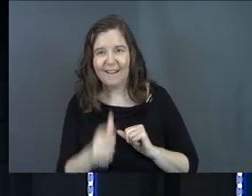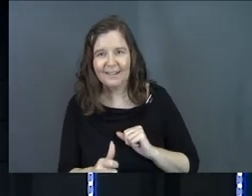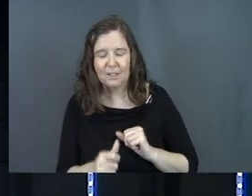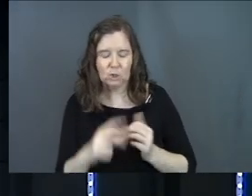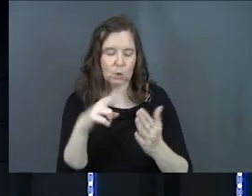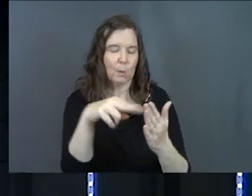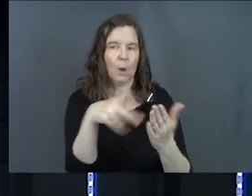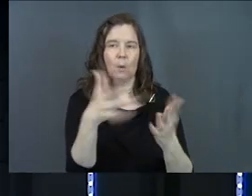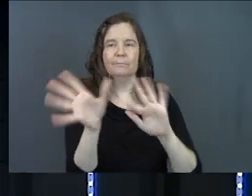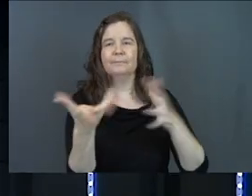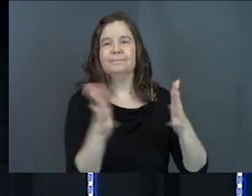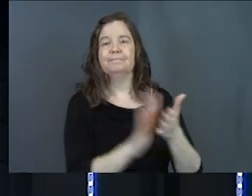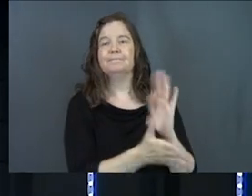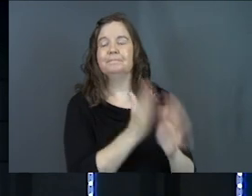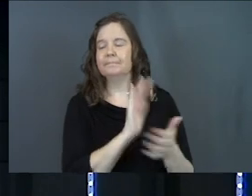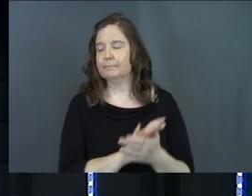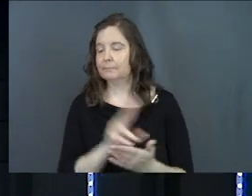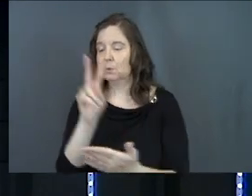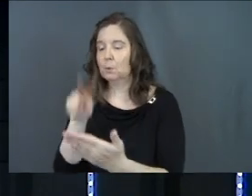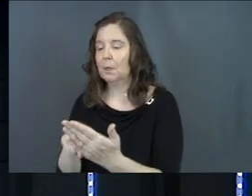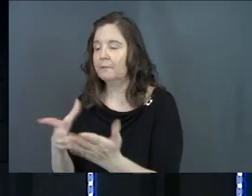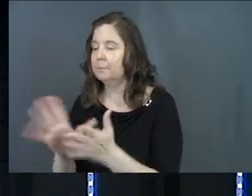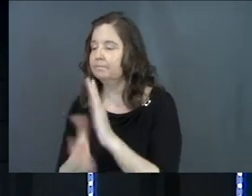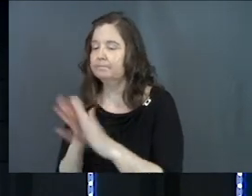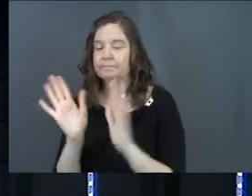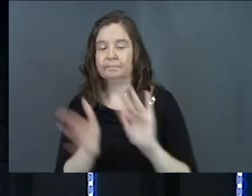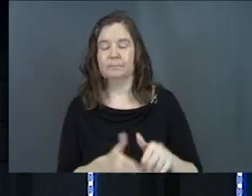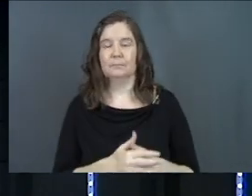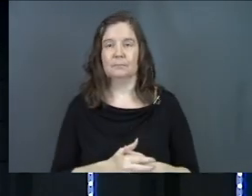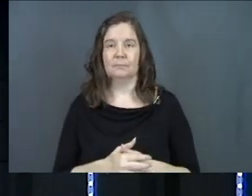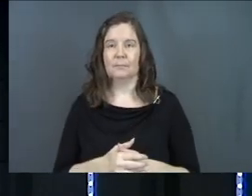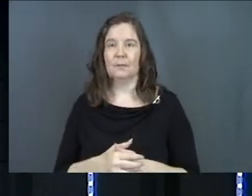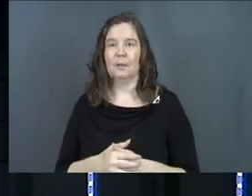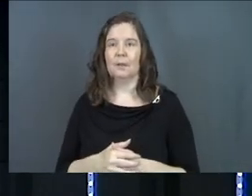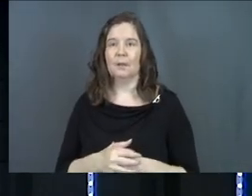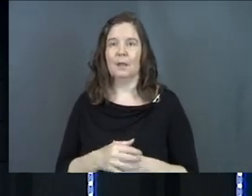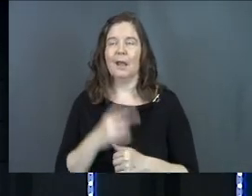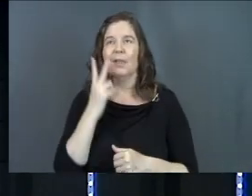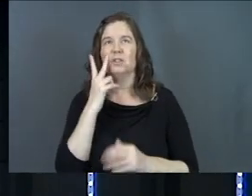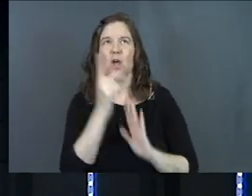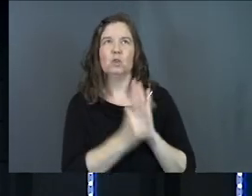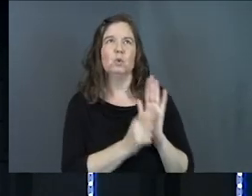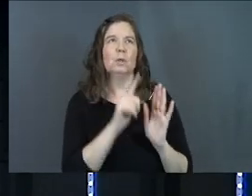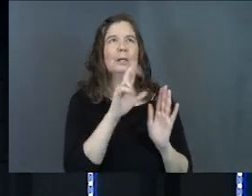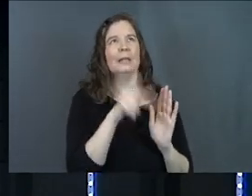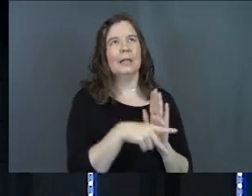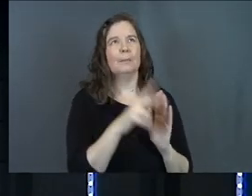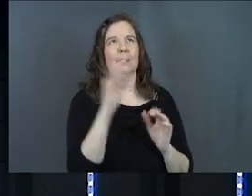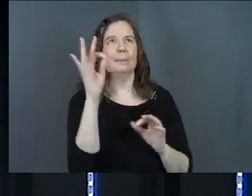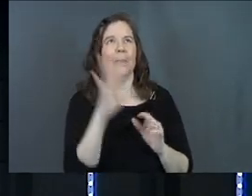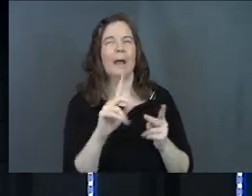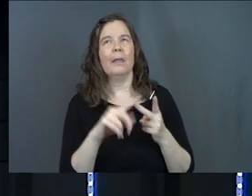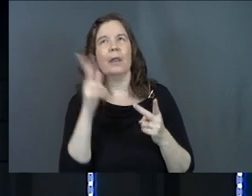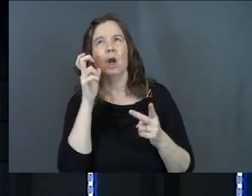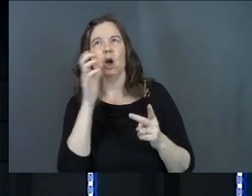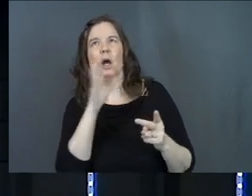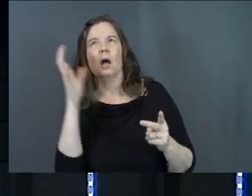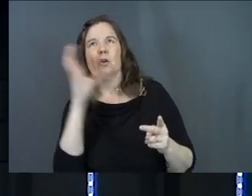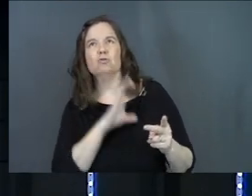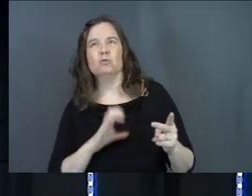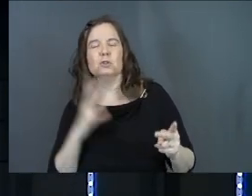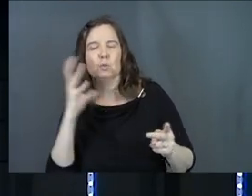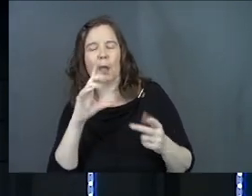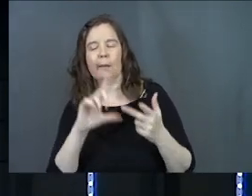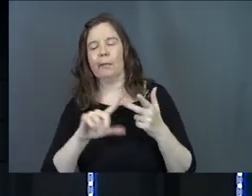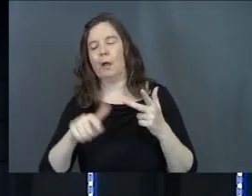And you're looking so much. And it's like, oh, you know, then I saw this YouTube clip of this pastor. And then I heard this thing on Christian radio. And I went to this other